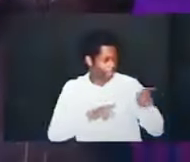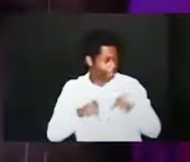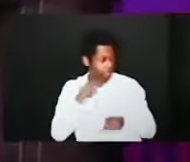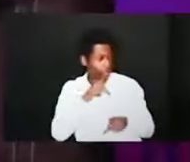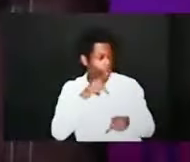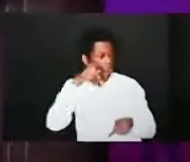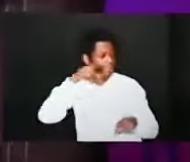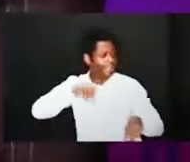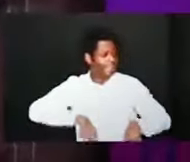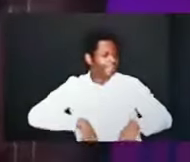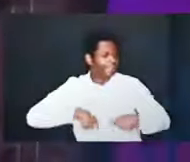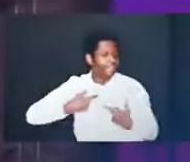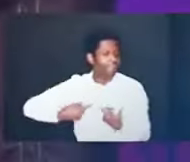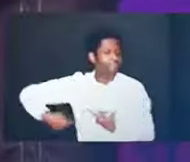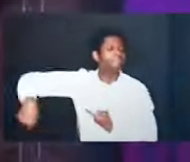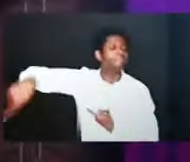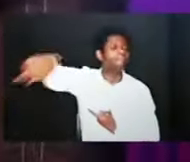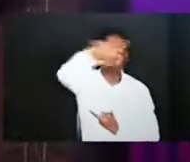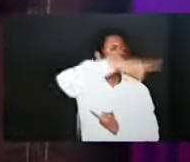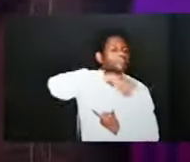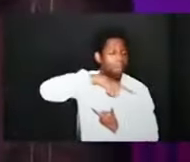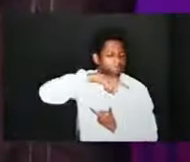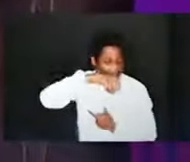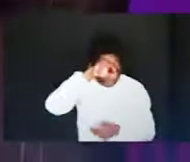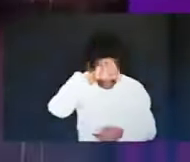man clothed with power and glory